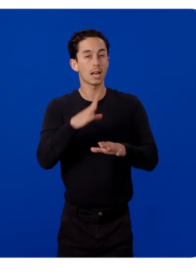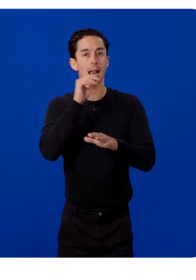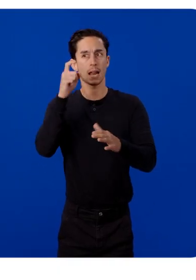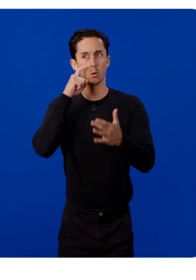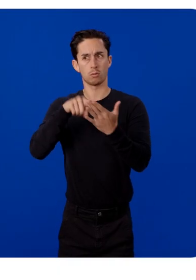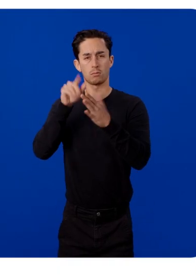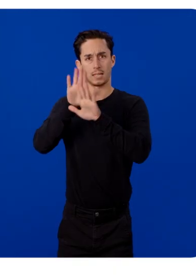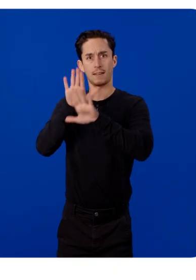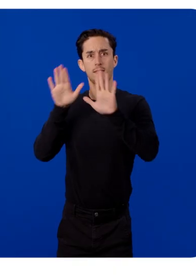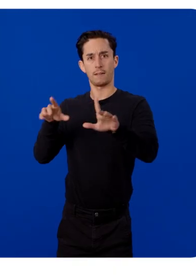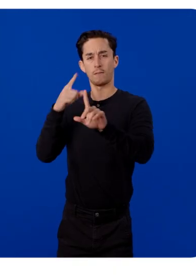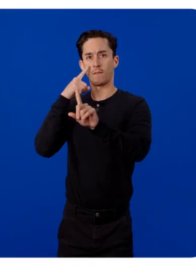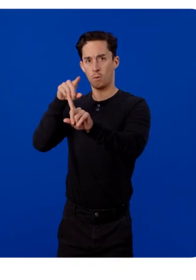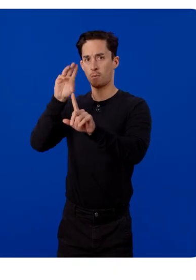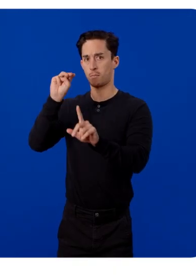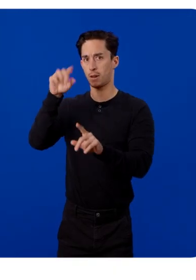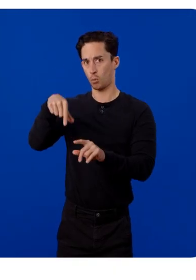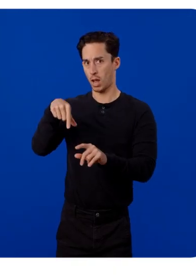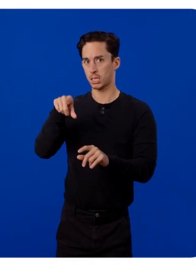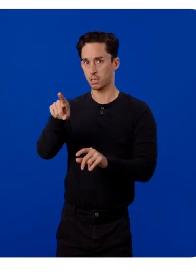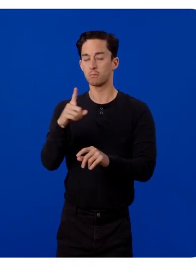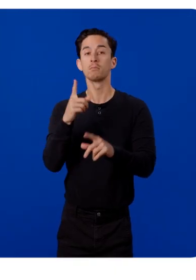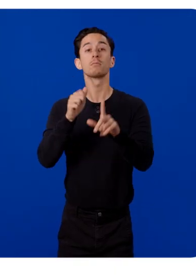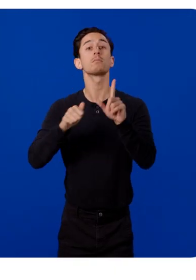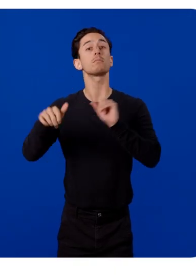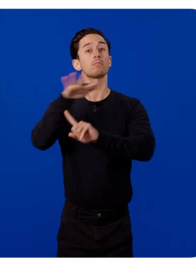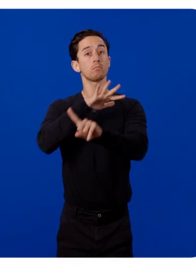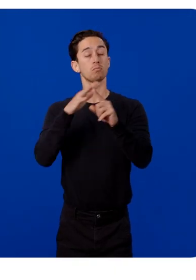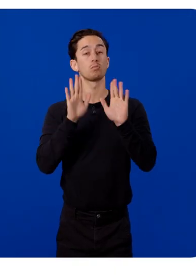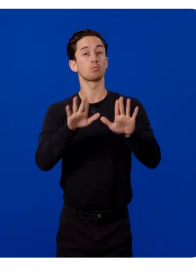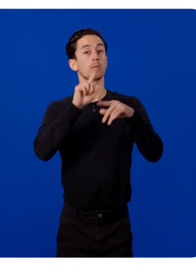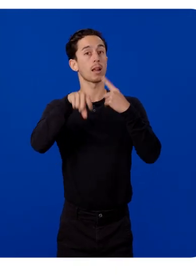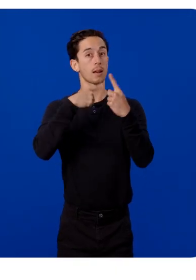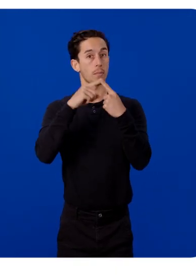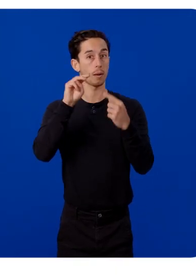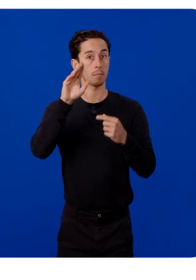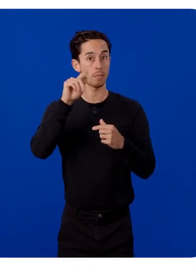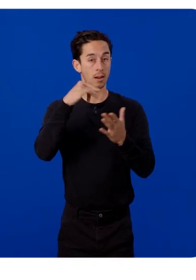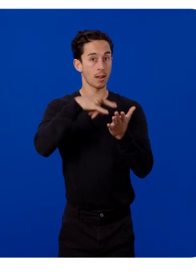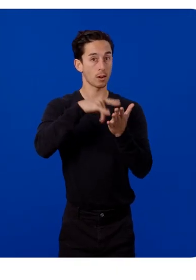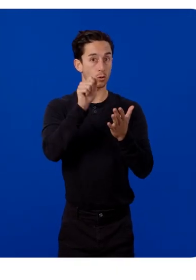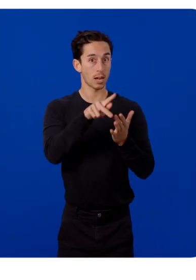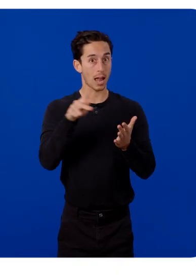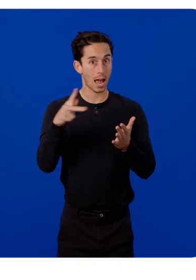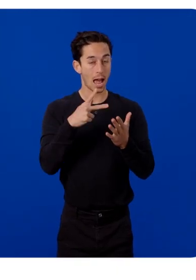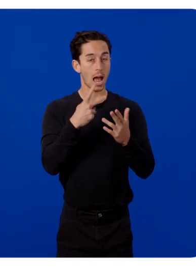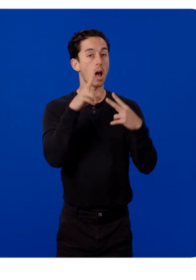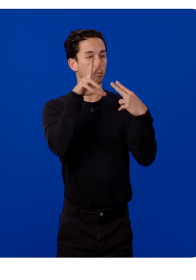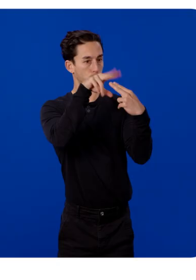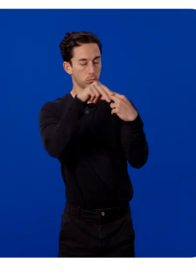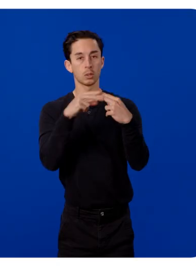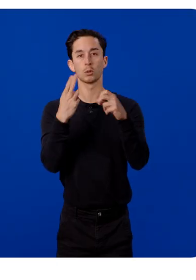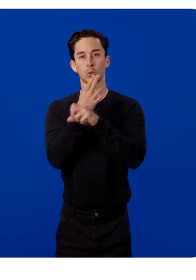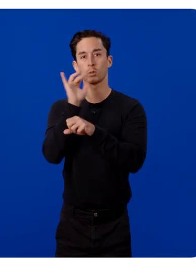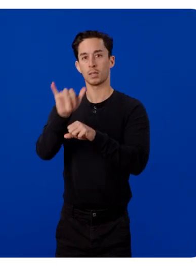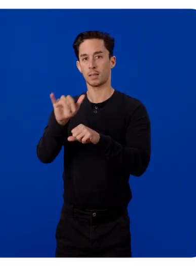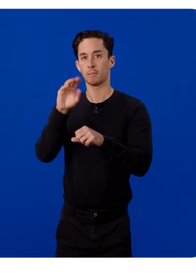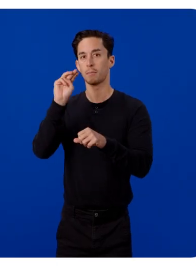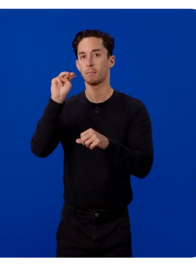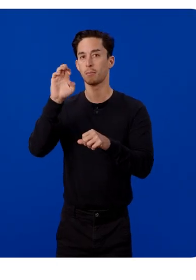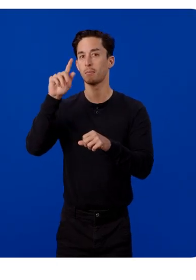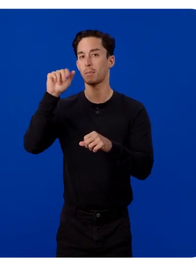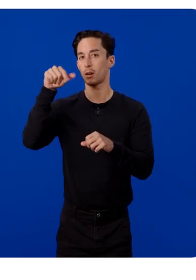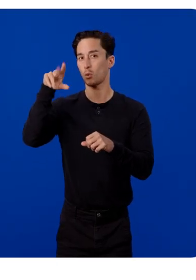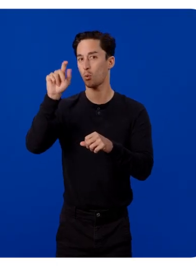differentiated from MetaQuest. Spatializing is taking what's great about a mobile Android app and leveraging the native capabilities of